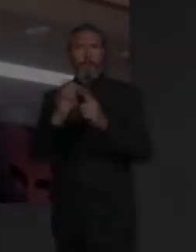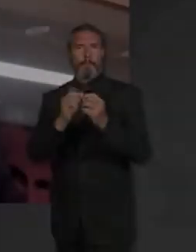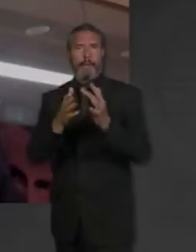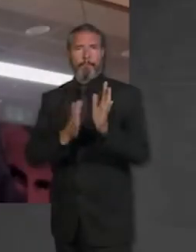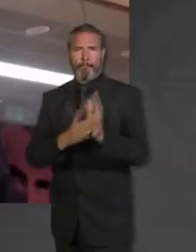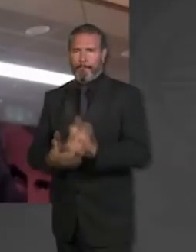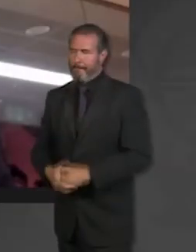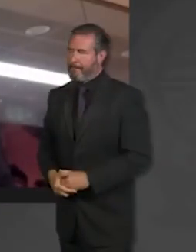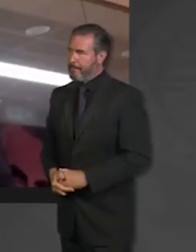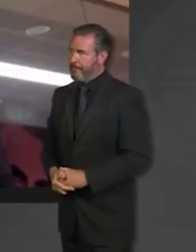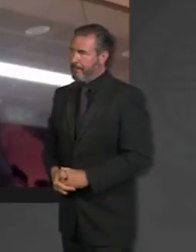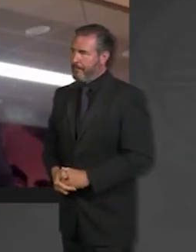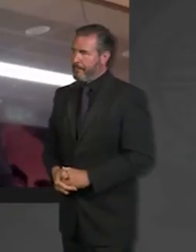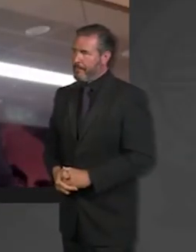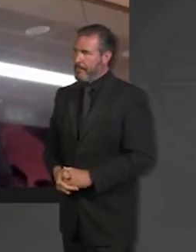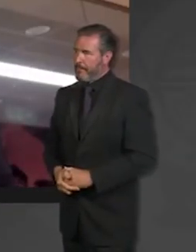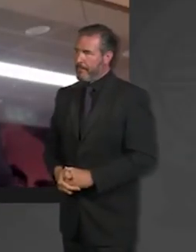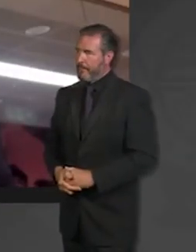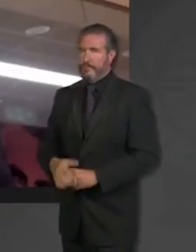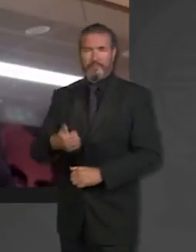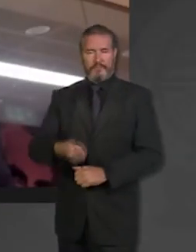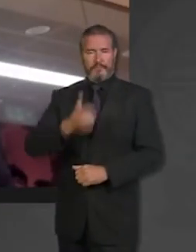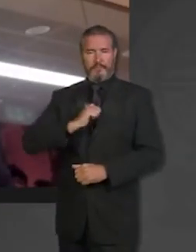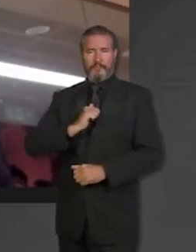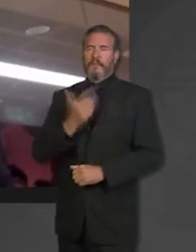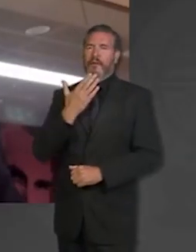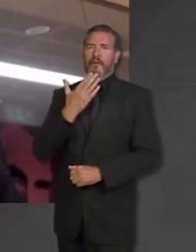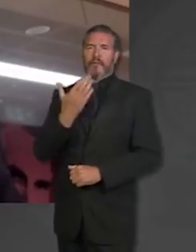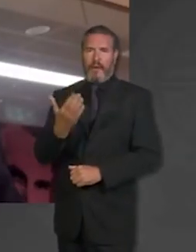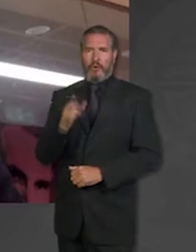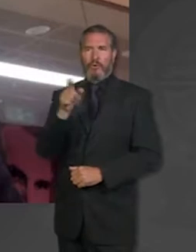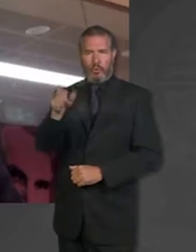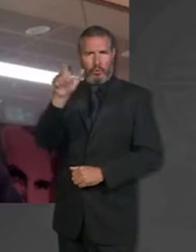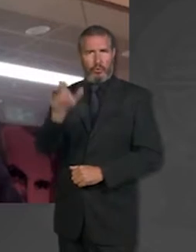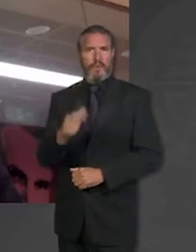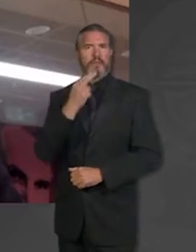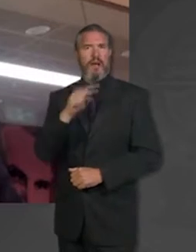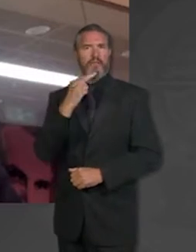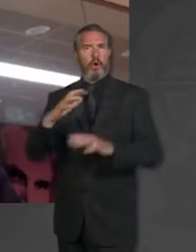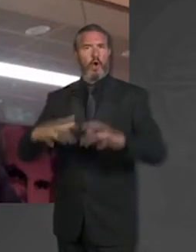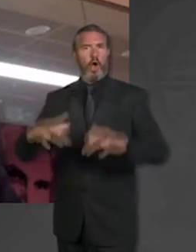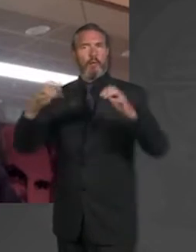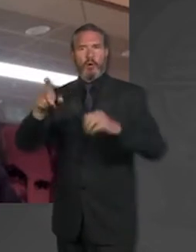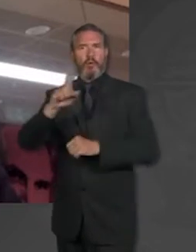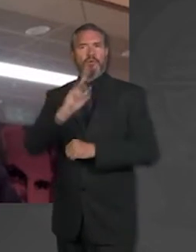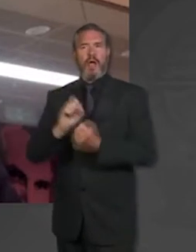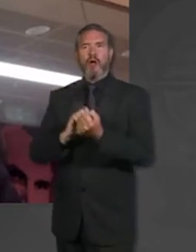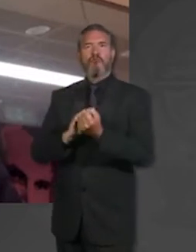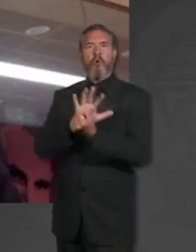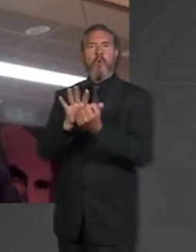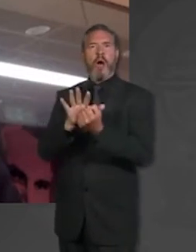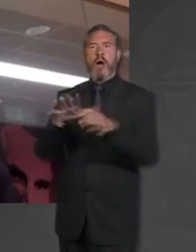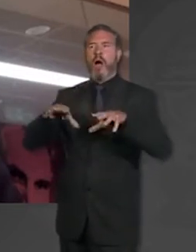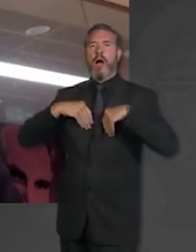You said in the House of Commons this afternoon that coronavirus is in retreat across the land. I was wondering if you could spell out